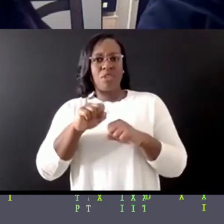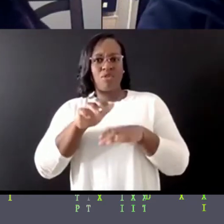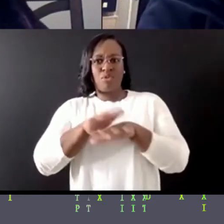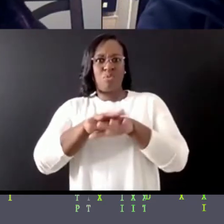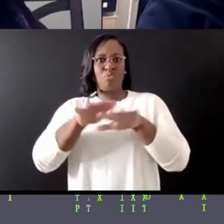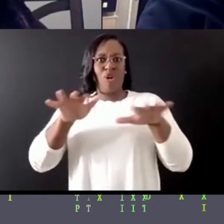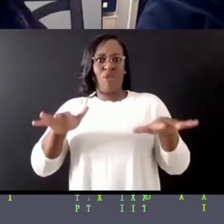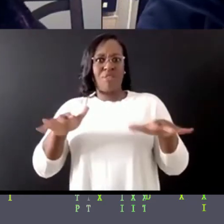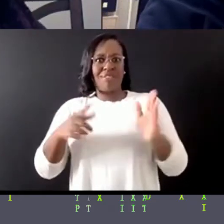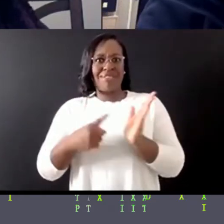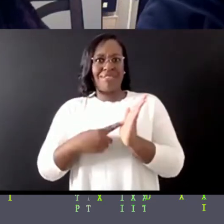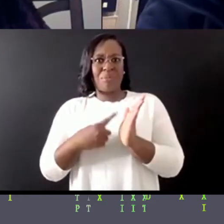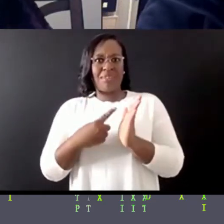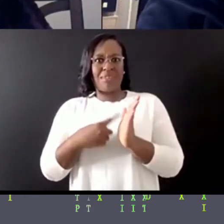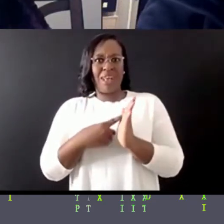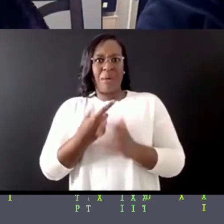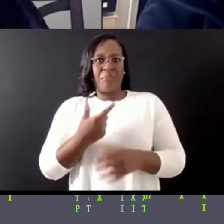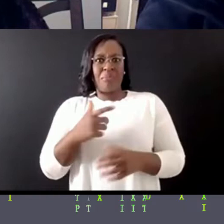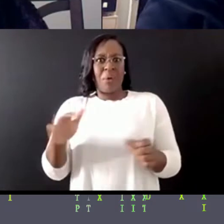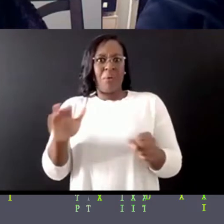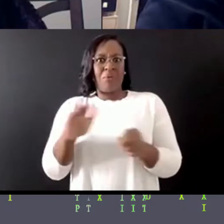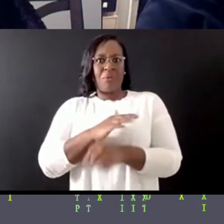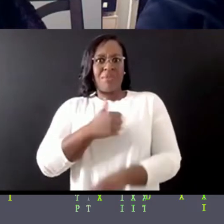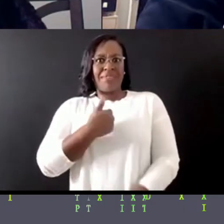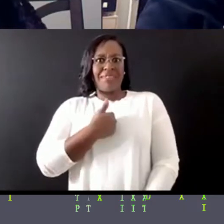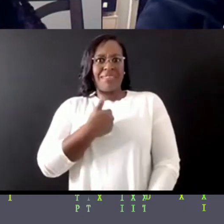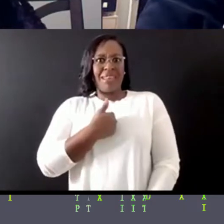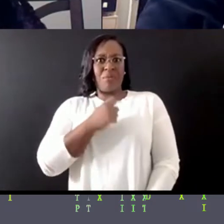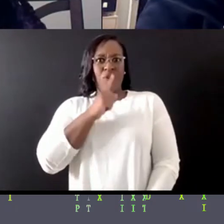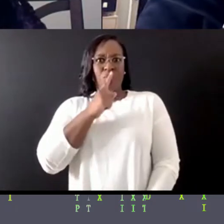but I kind of lean on everybody.